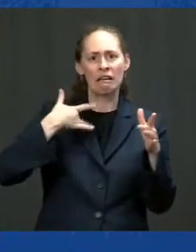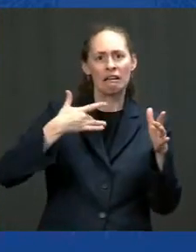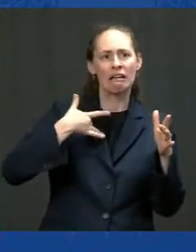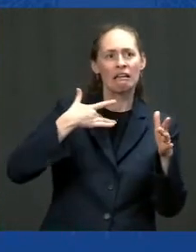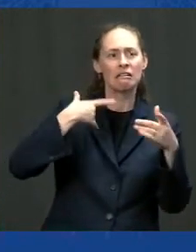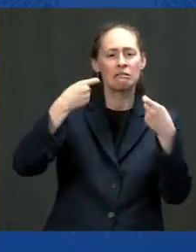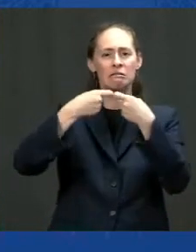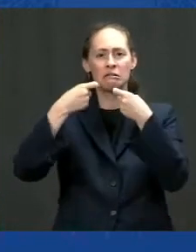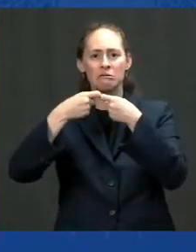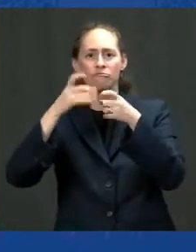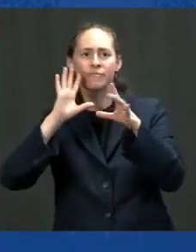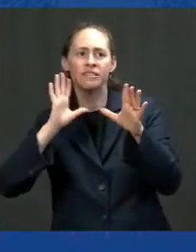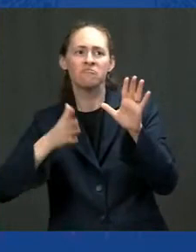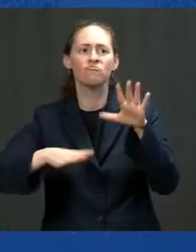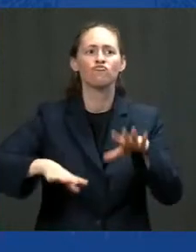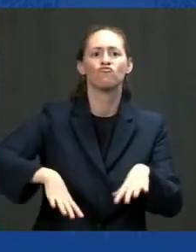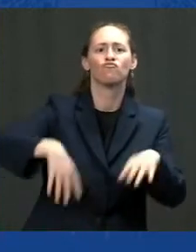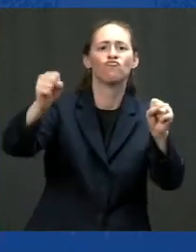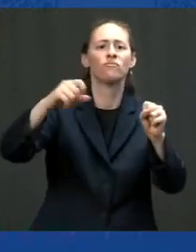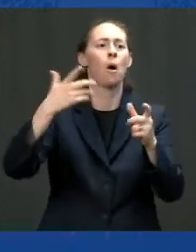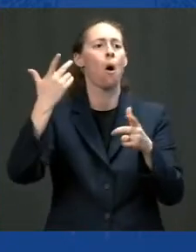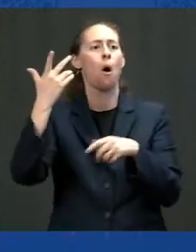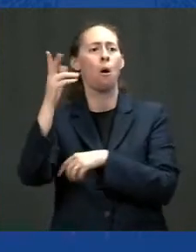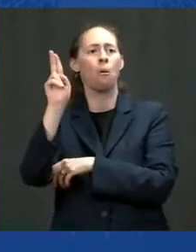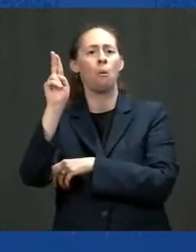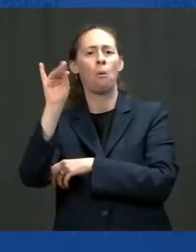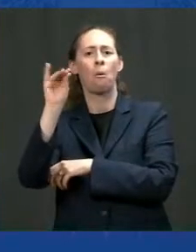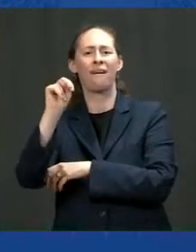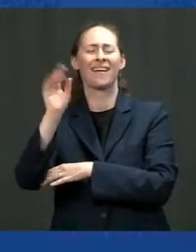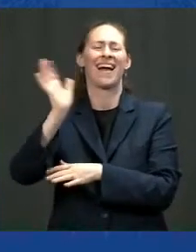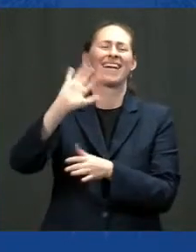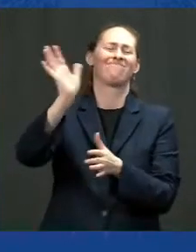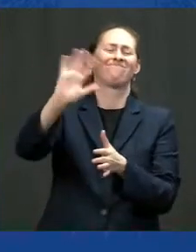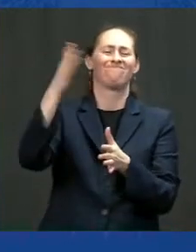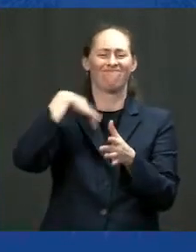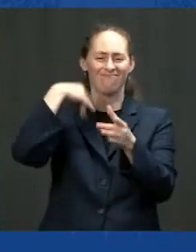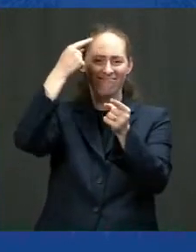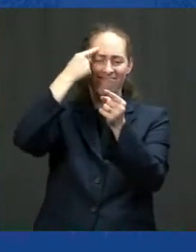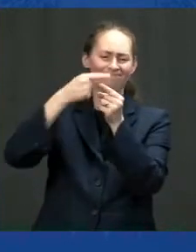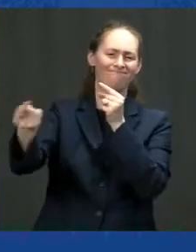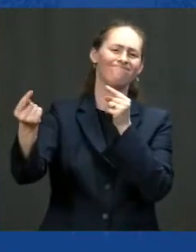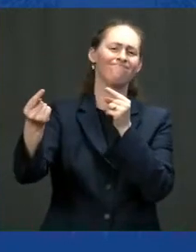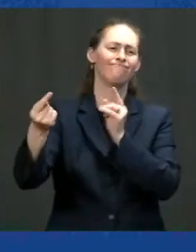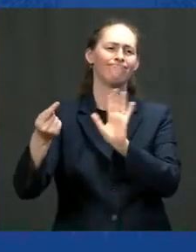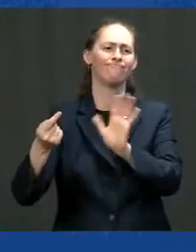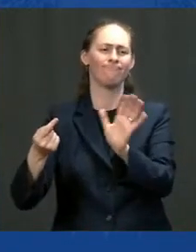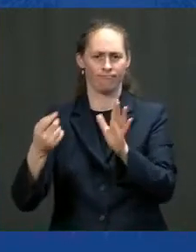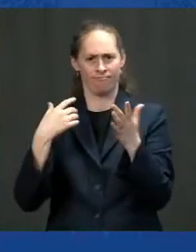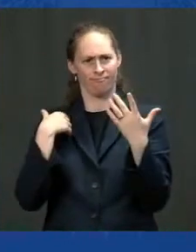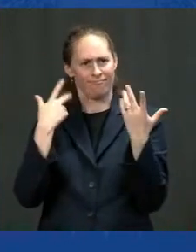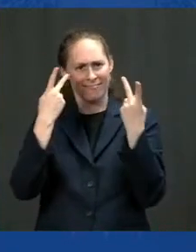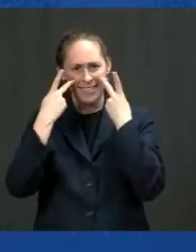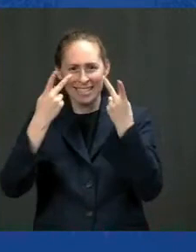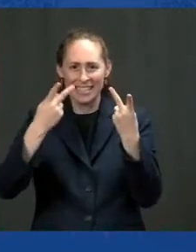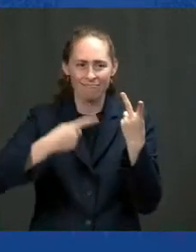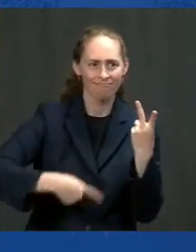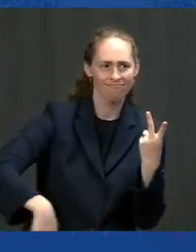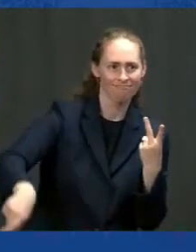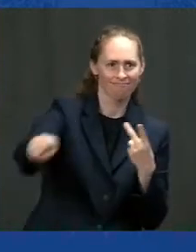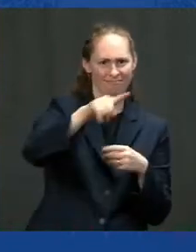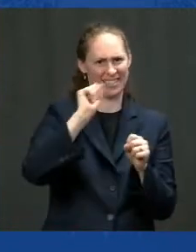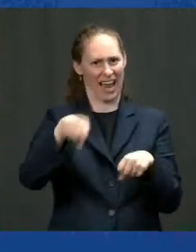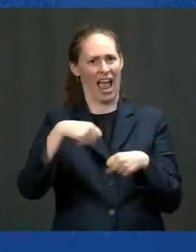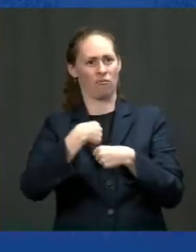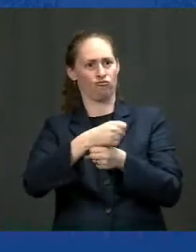union jobs in America. And right here, on this factory floor, you're making a product that are